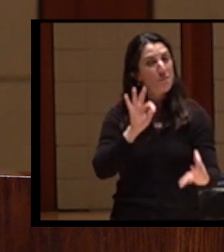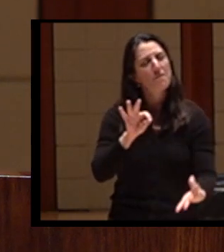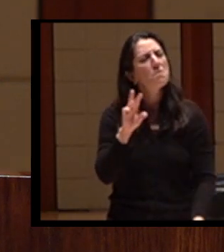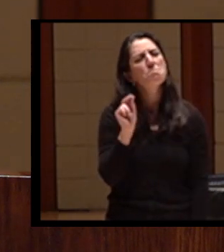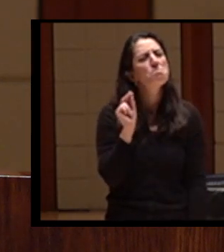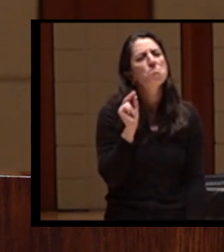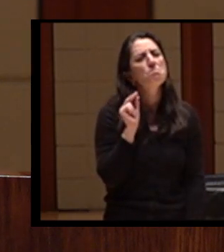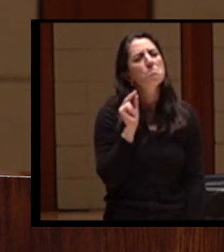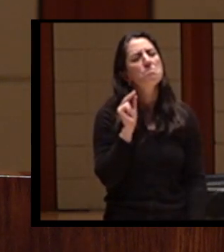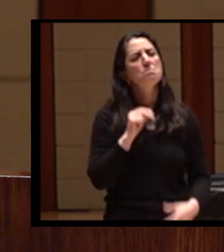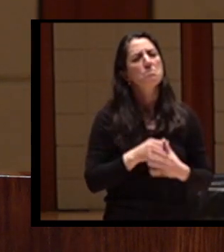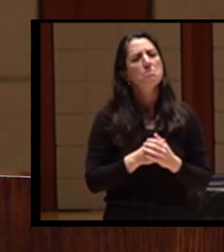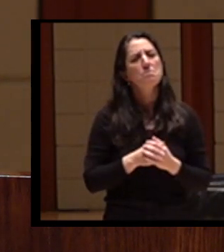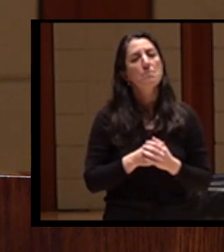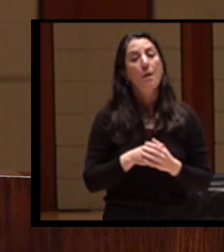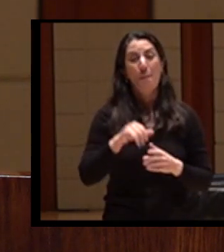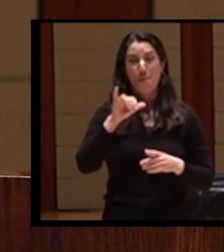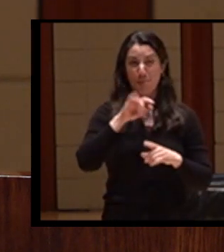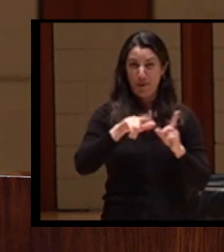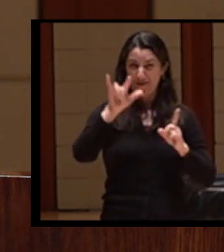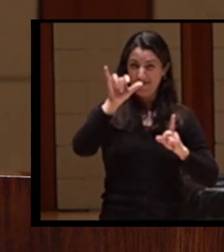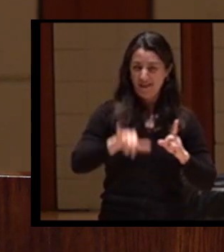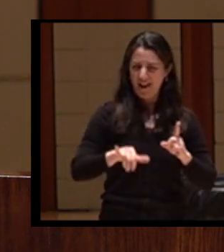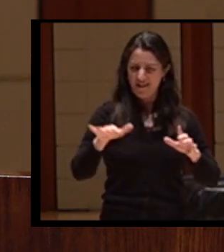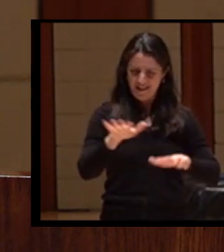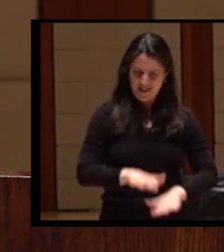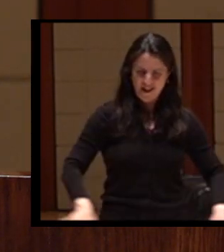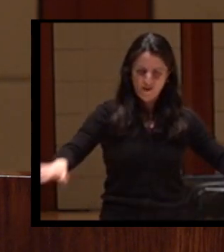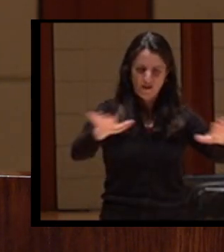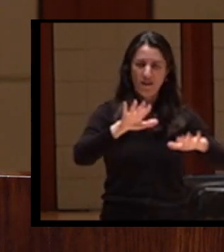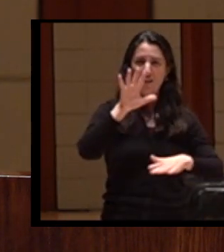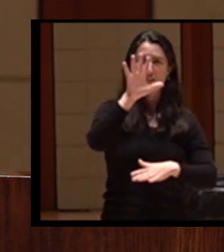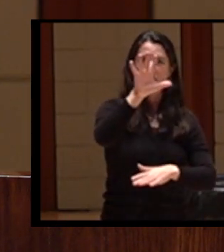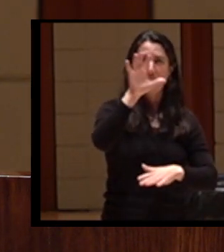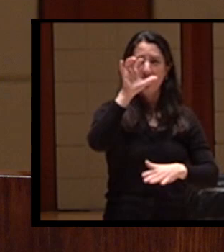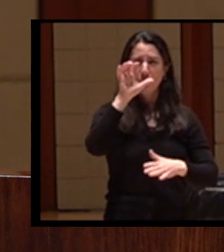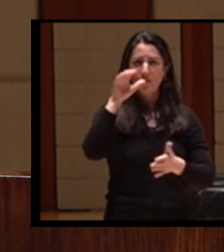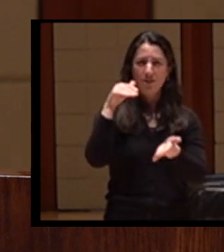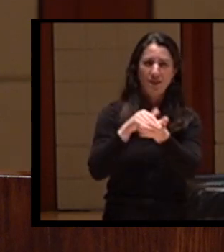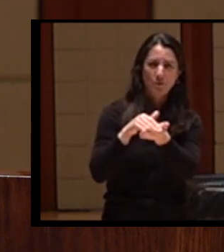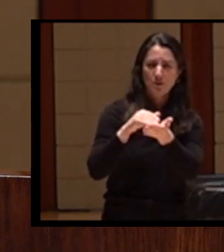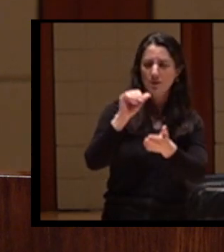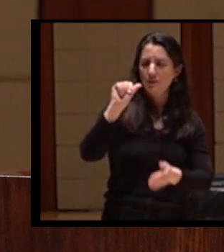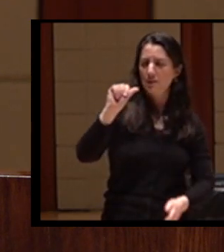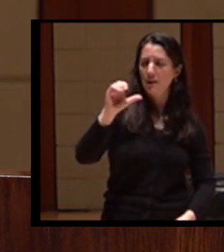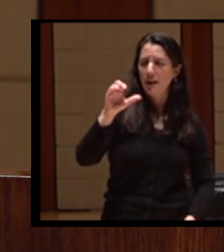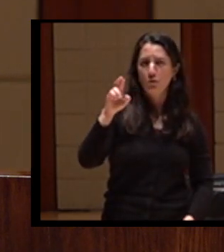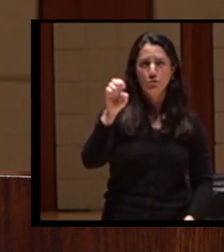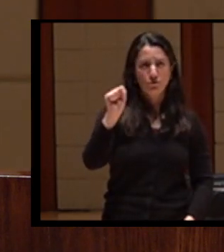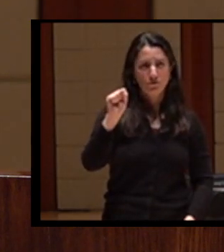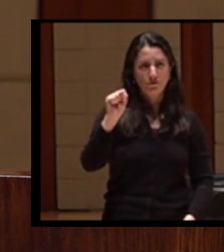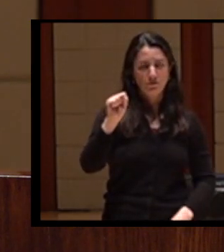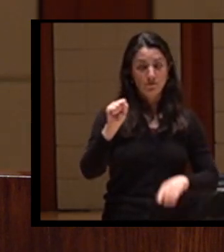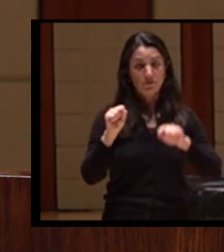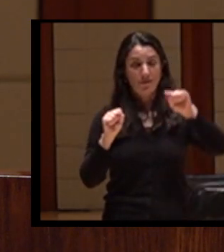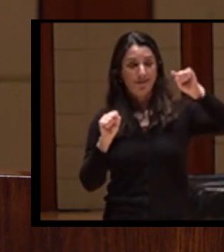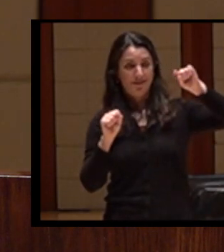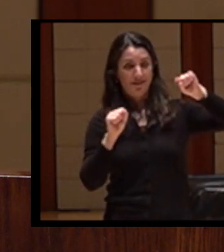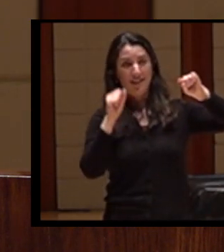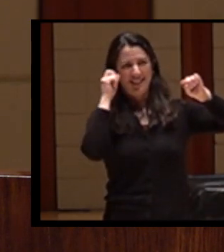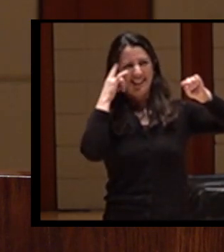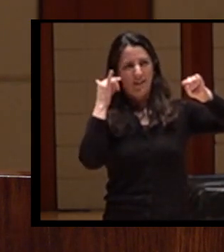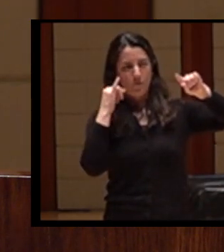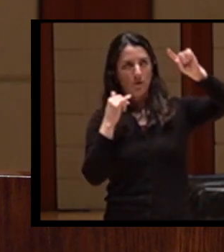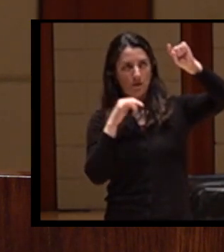500,000 acres of territory along the Pacific coast from Damnation Creek to the north, to the south of